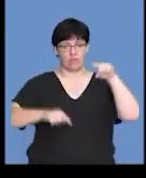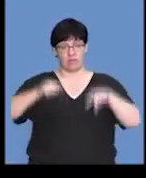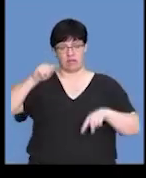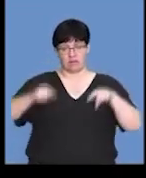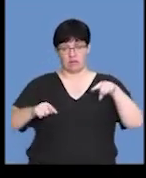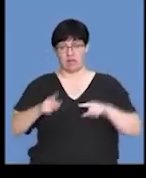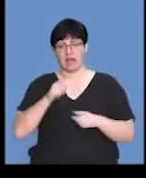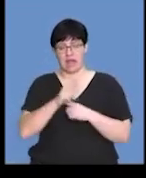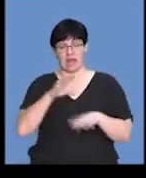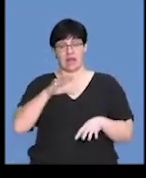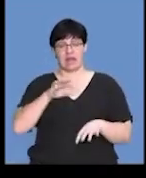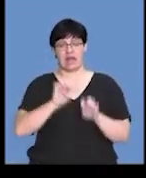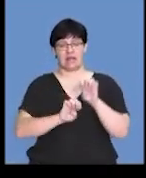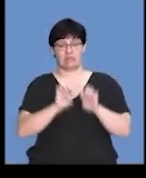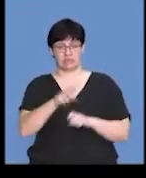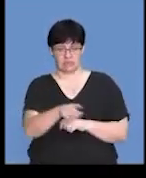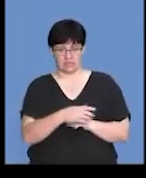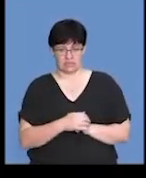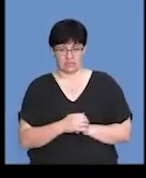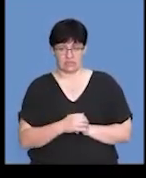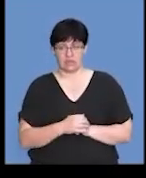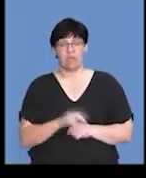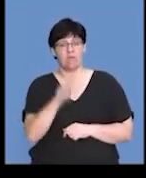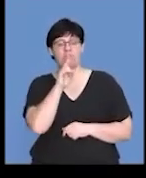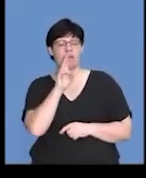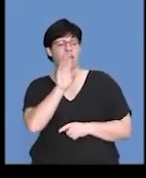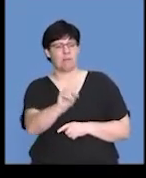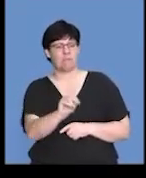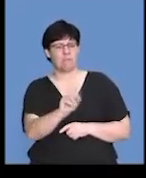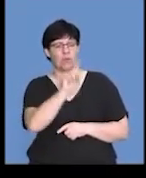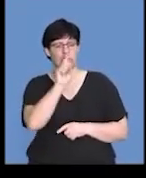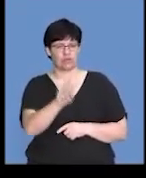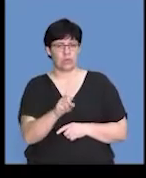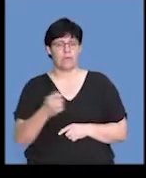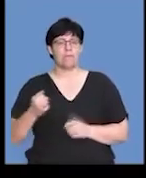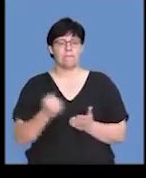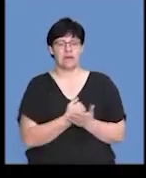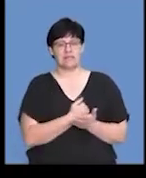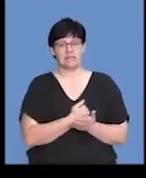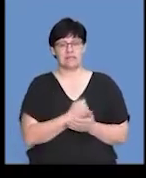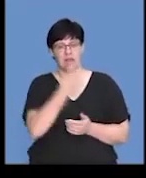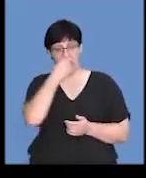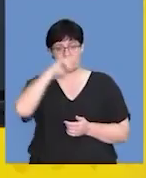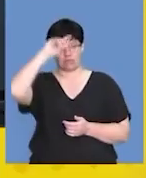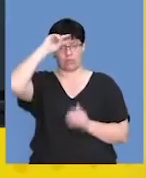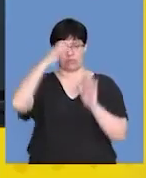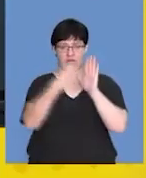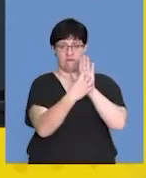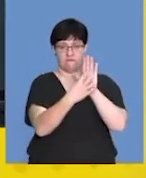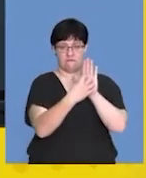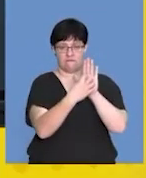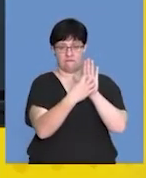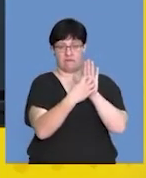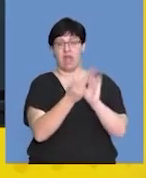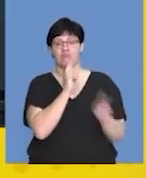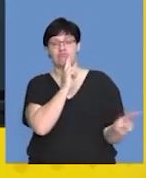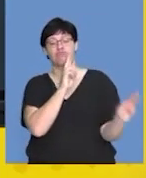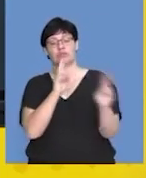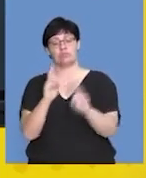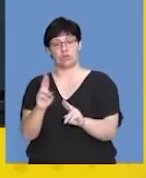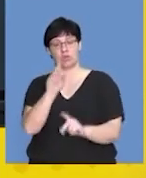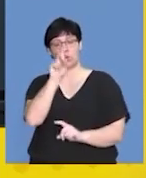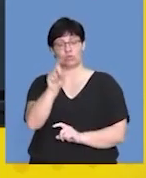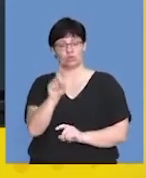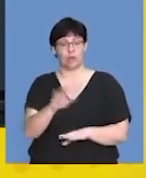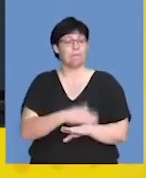in this experiment. And often, guys, we would get these questions where we have to interpret a graph and respond to